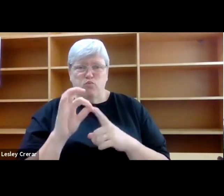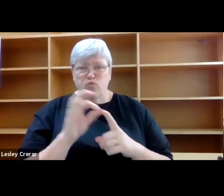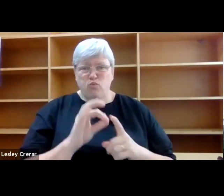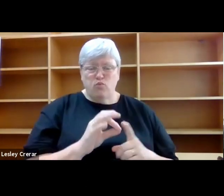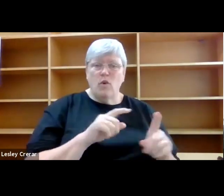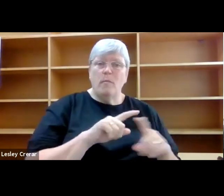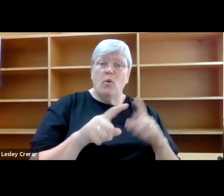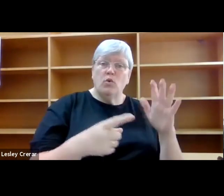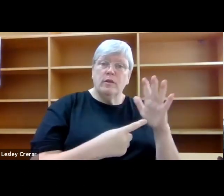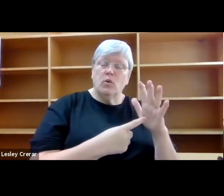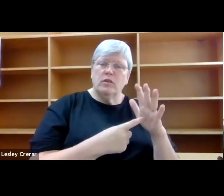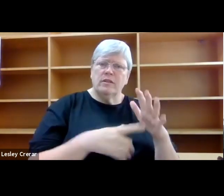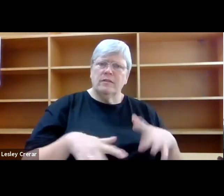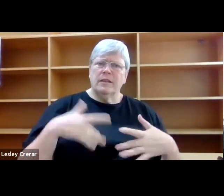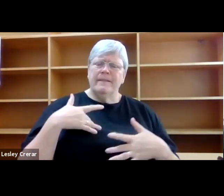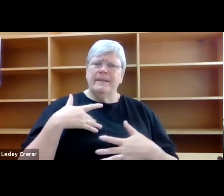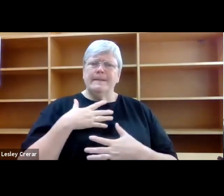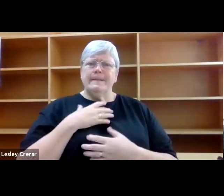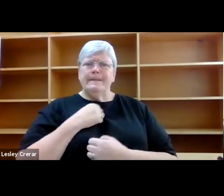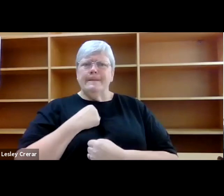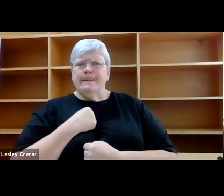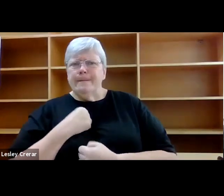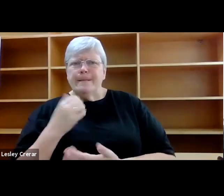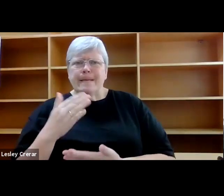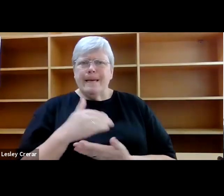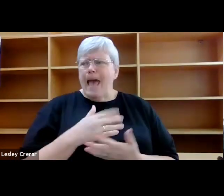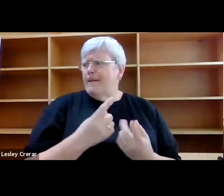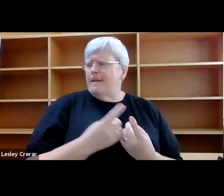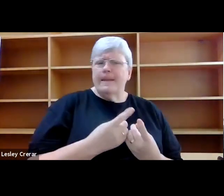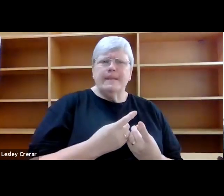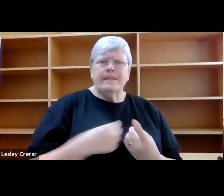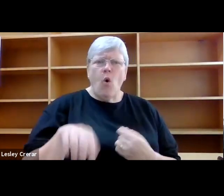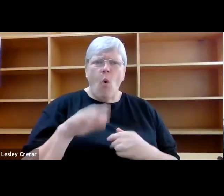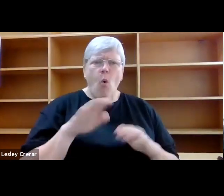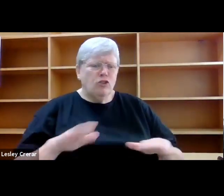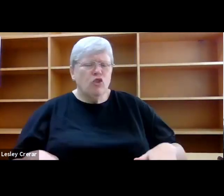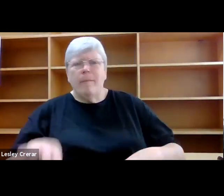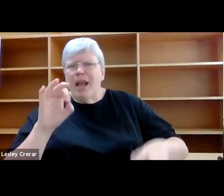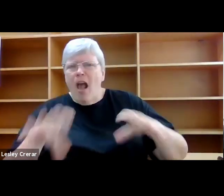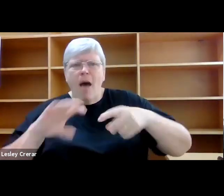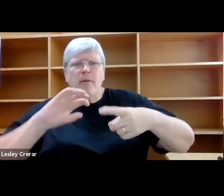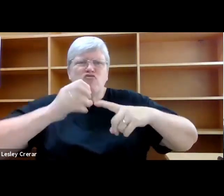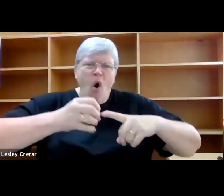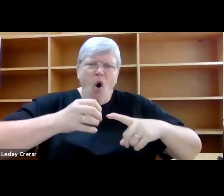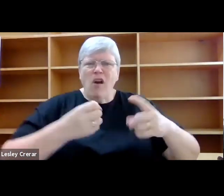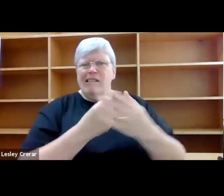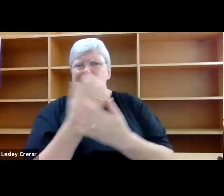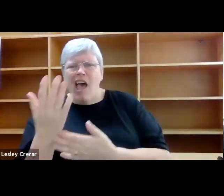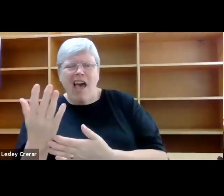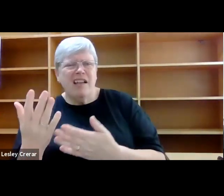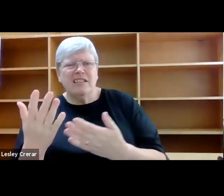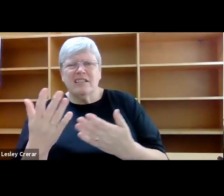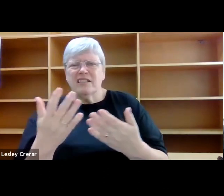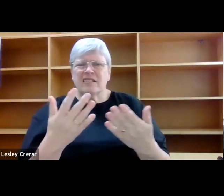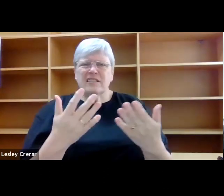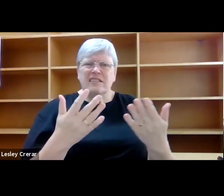was the overwhelming urge to gather things. All children pick up rocks, bits of grass, beach comings, I